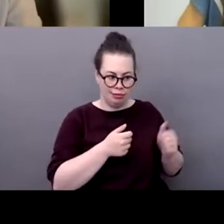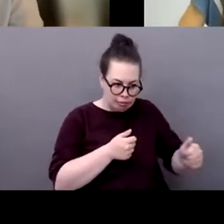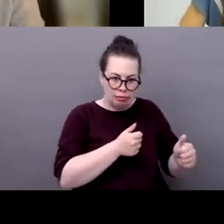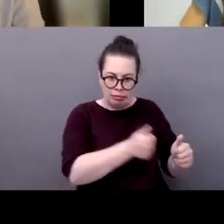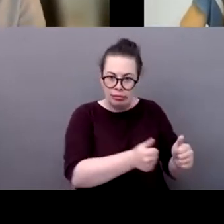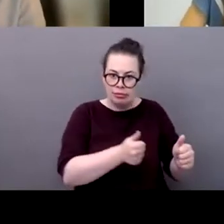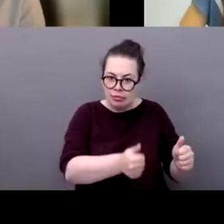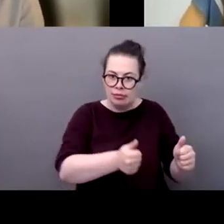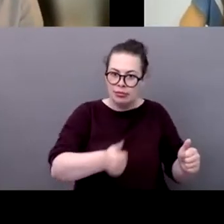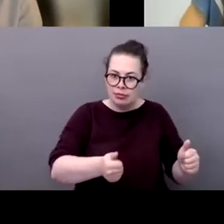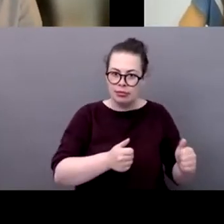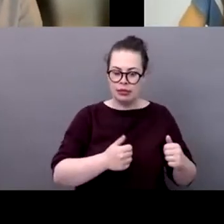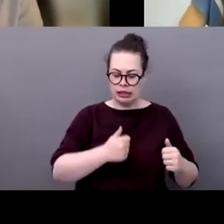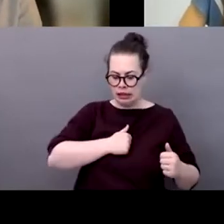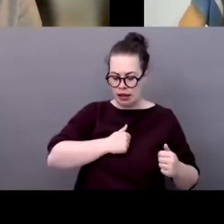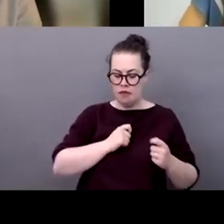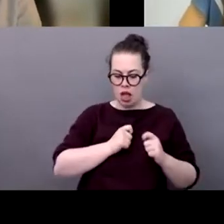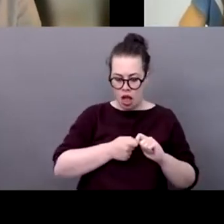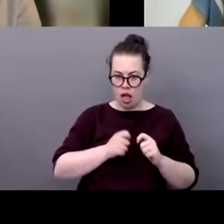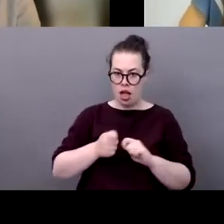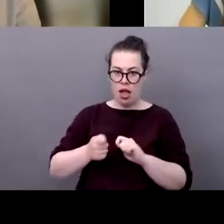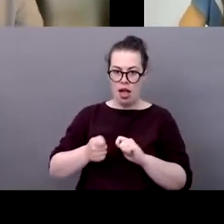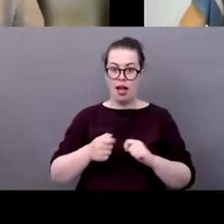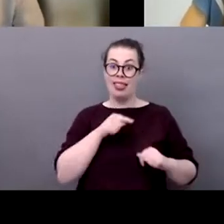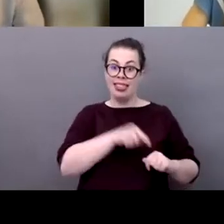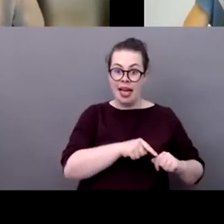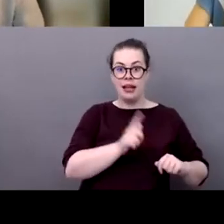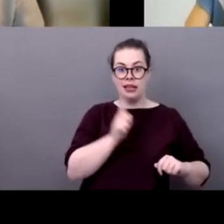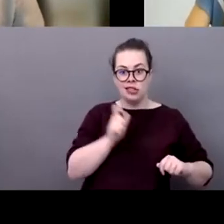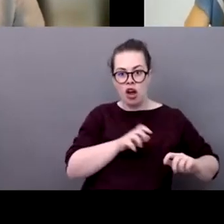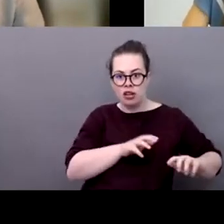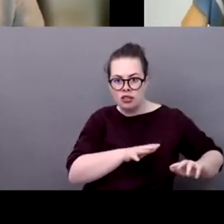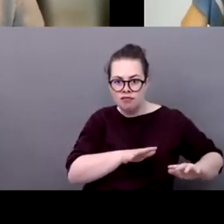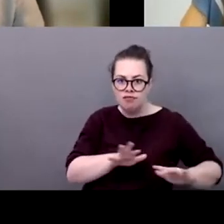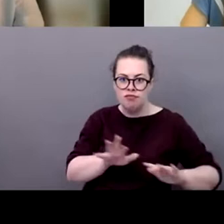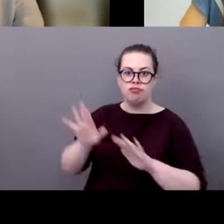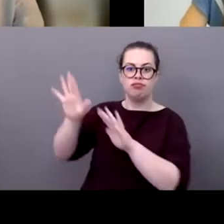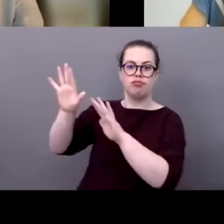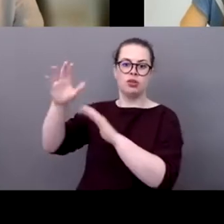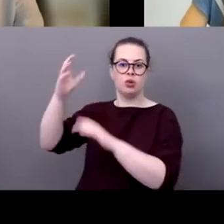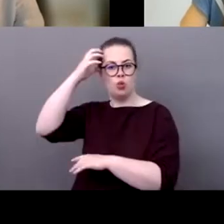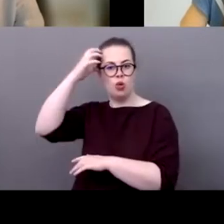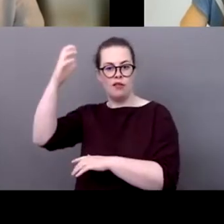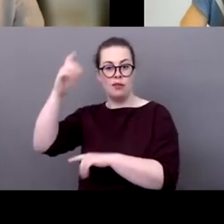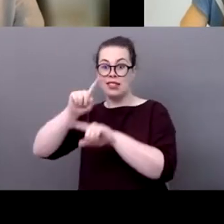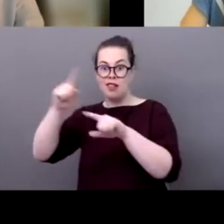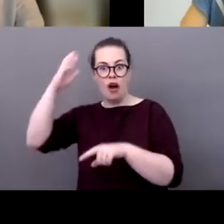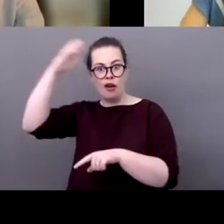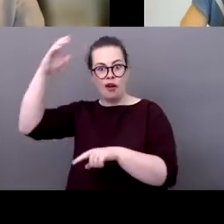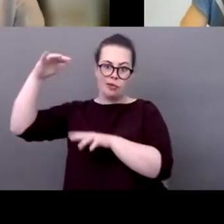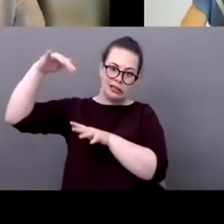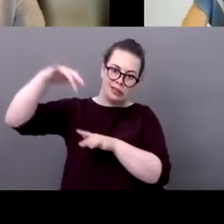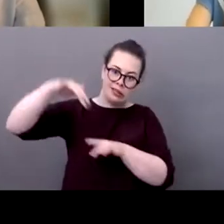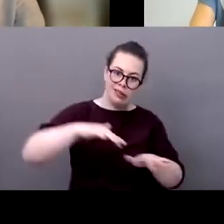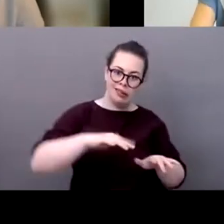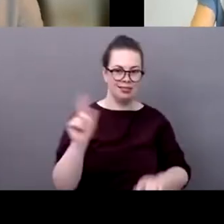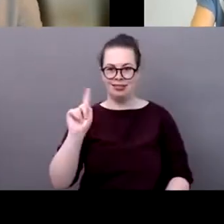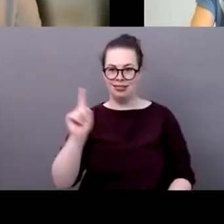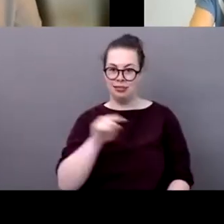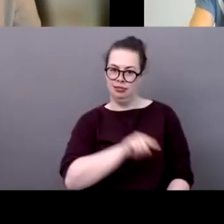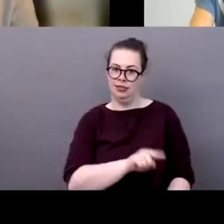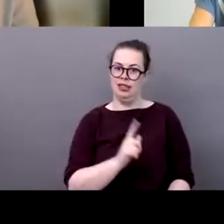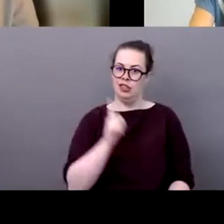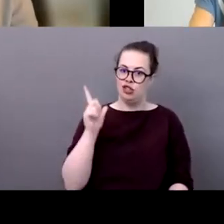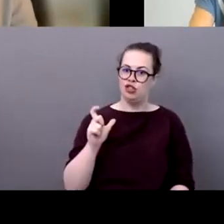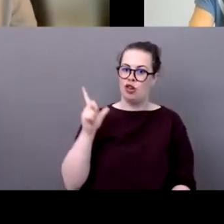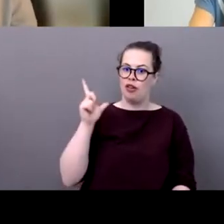from uh having a bottom-up approach and therefore with uh by empowering uh volunteers and those individuals that actually were part